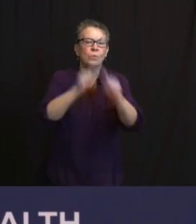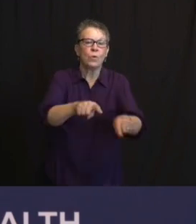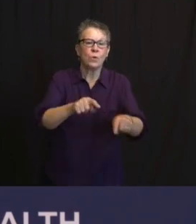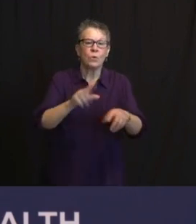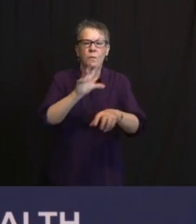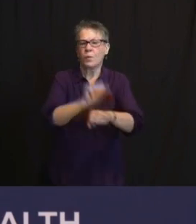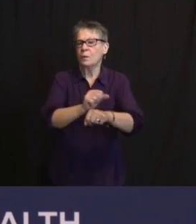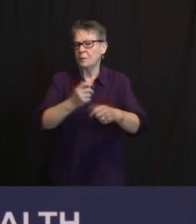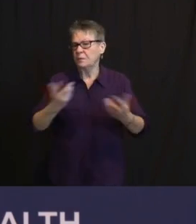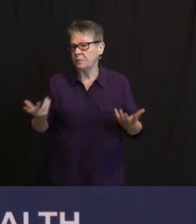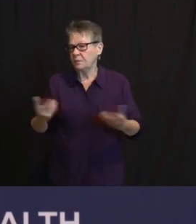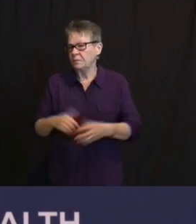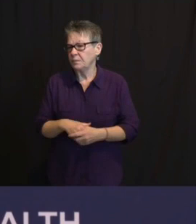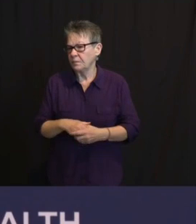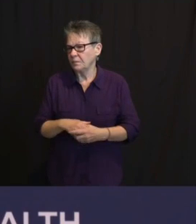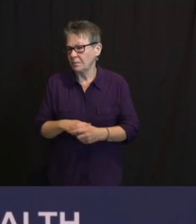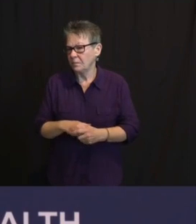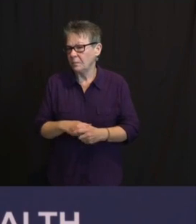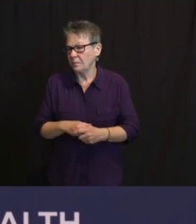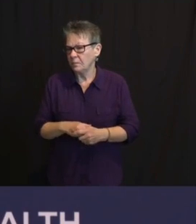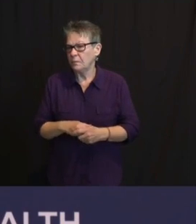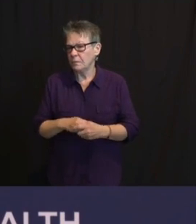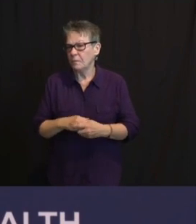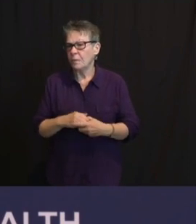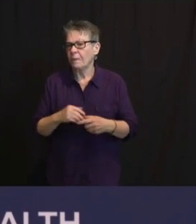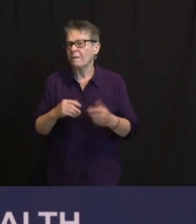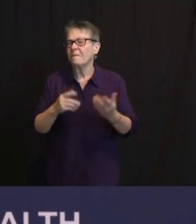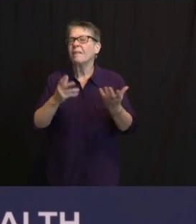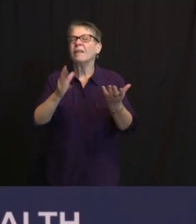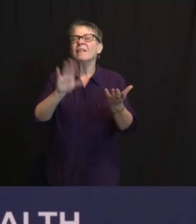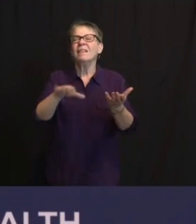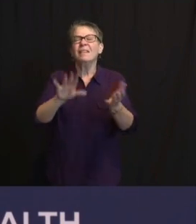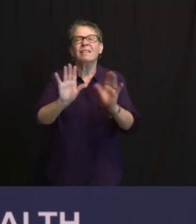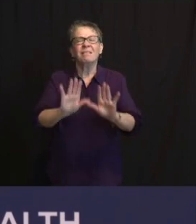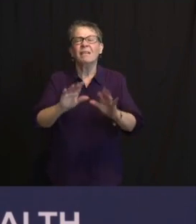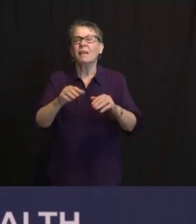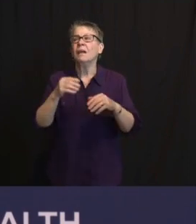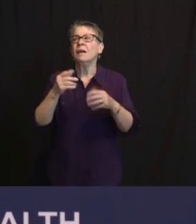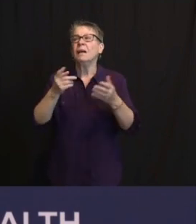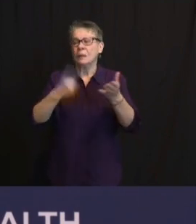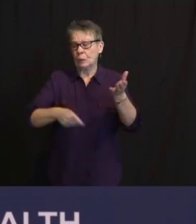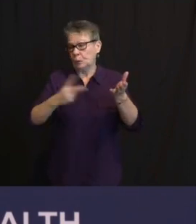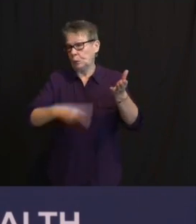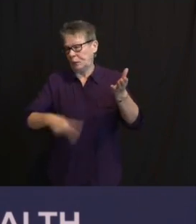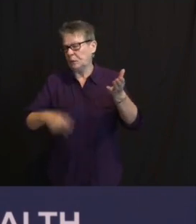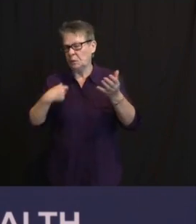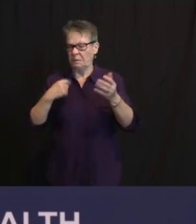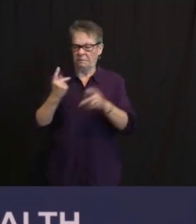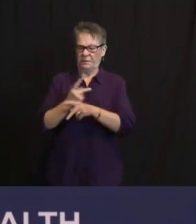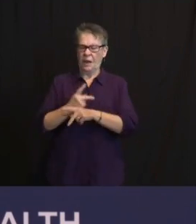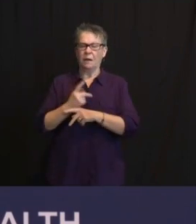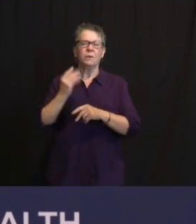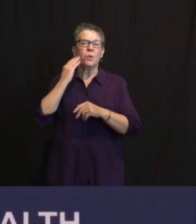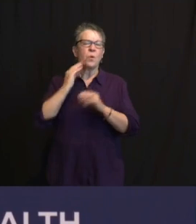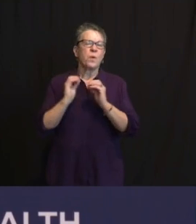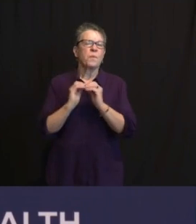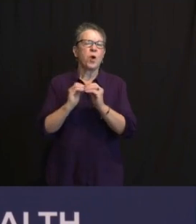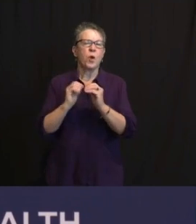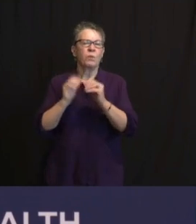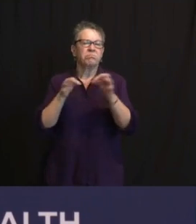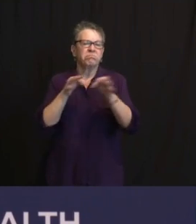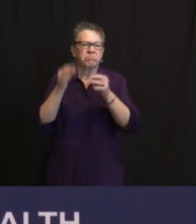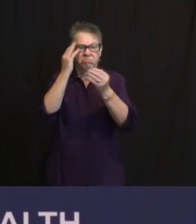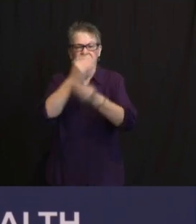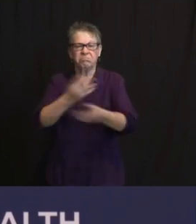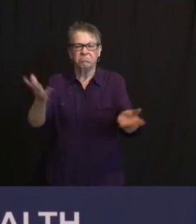LITERALLY EVERYBODY. LOBBIING, I, I WOULD SAY, AND I, I KNOW YOU DIDN'T MEAN THIS WAY, LOBBIING IMPLIES, LOBBIING'S GOT A